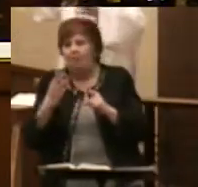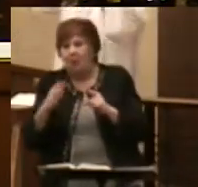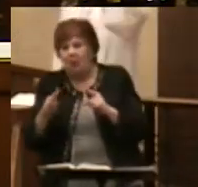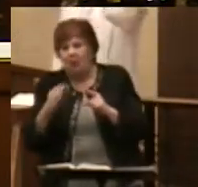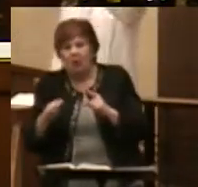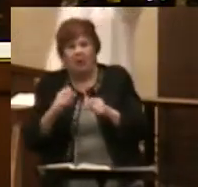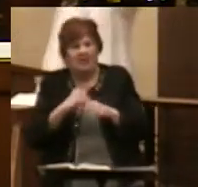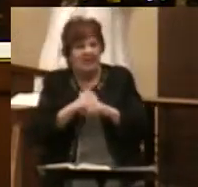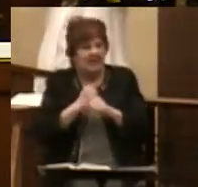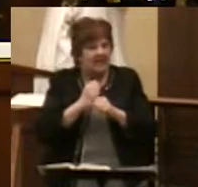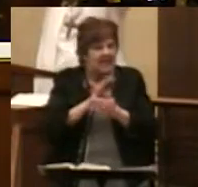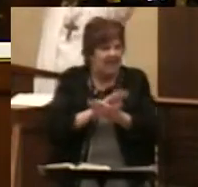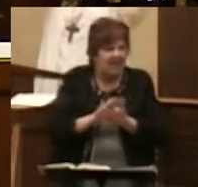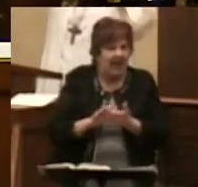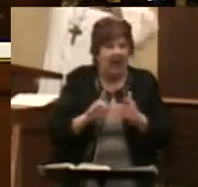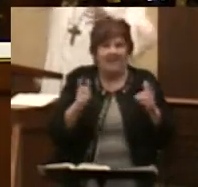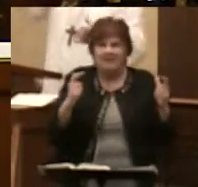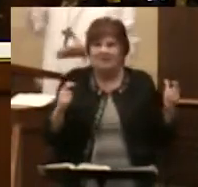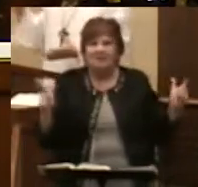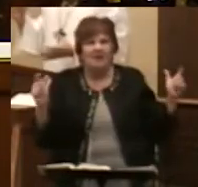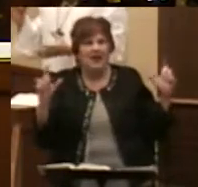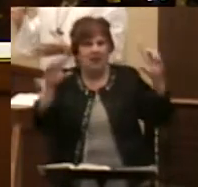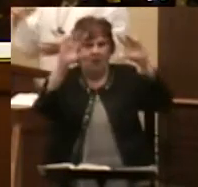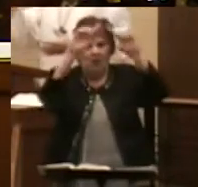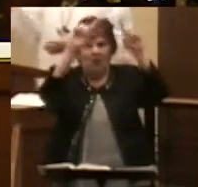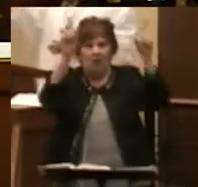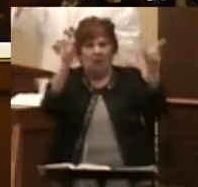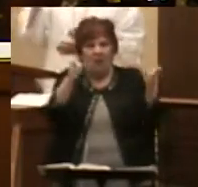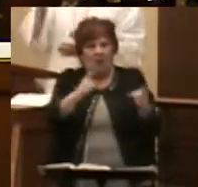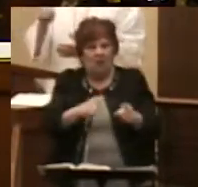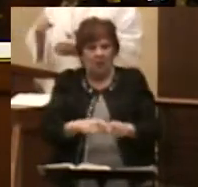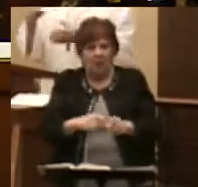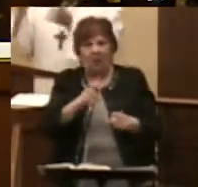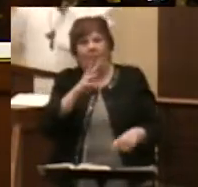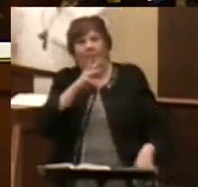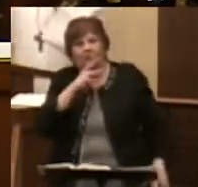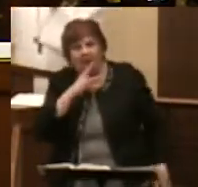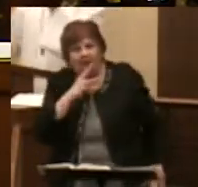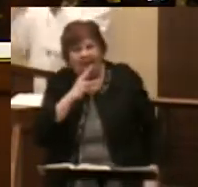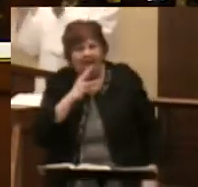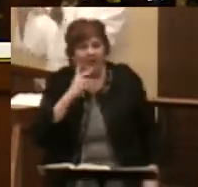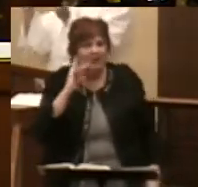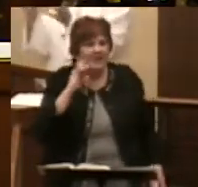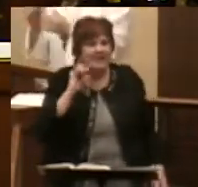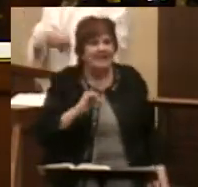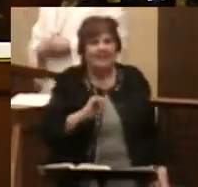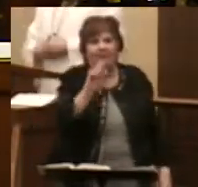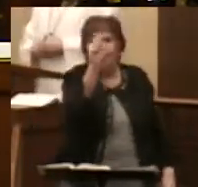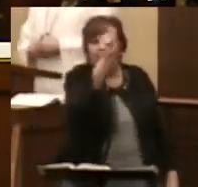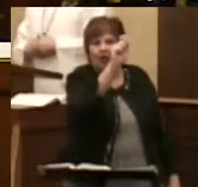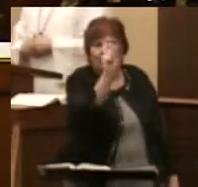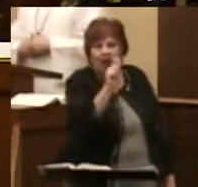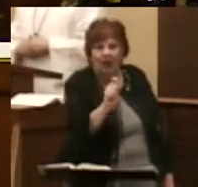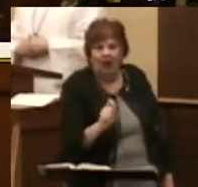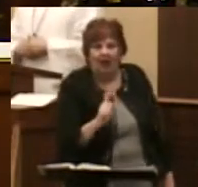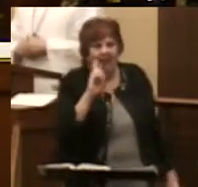made a nice big droplet of water, put some silver marker on it, thought it was really nice,